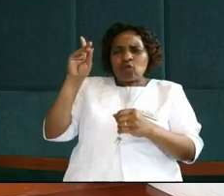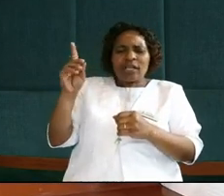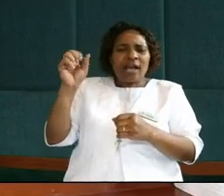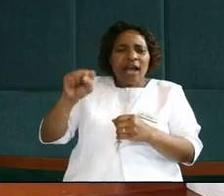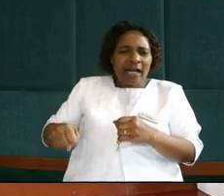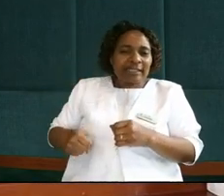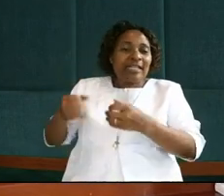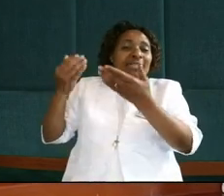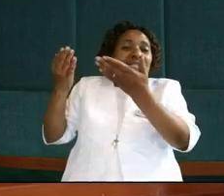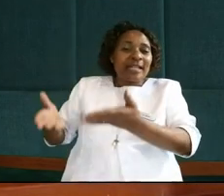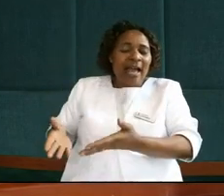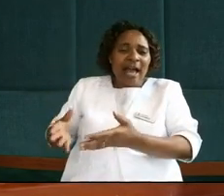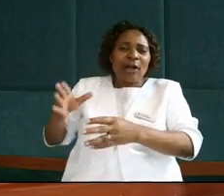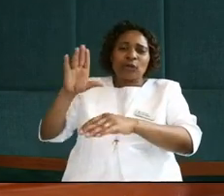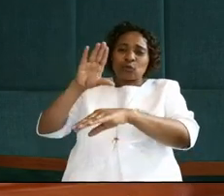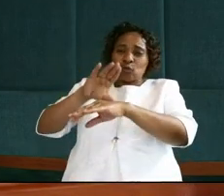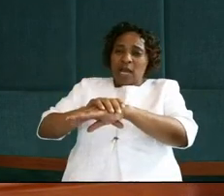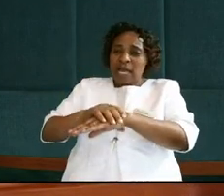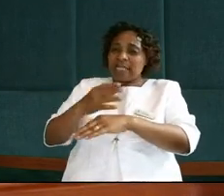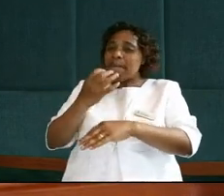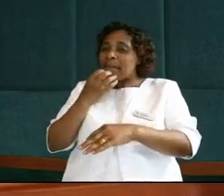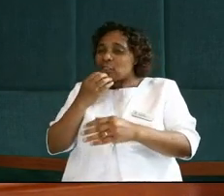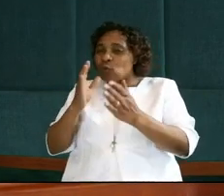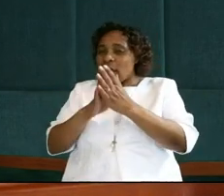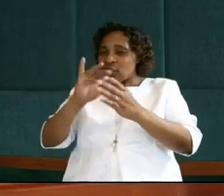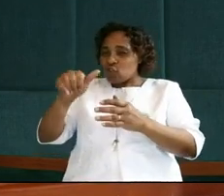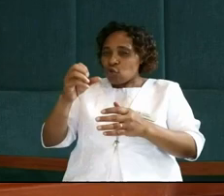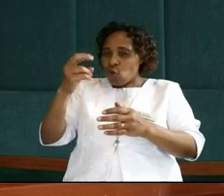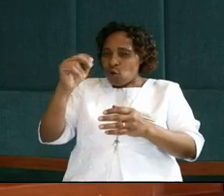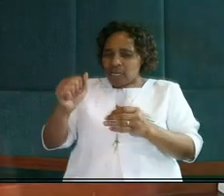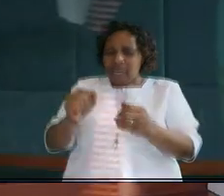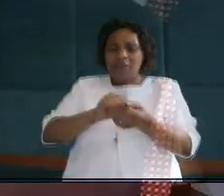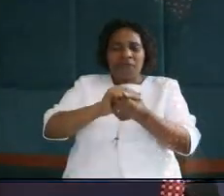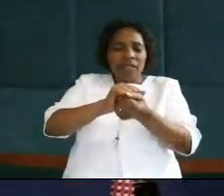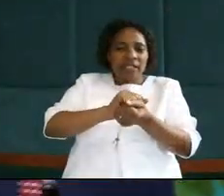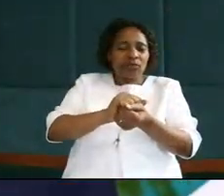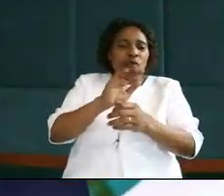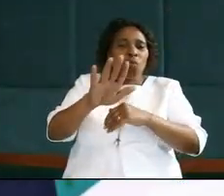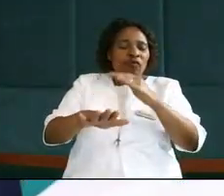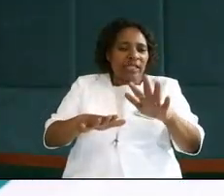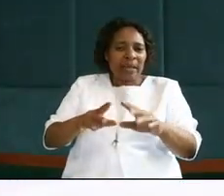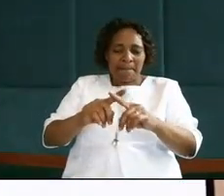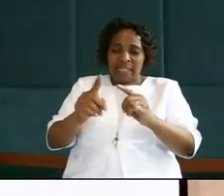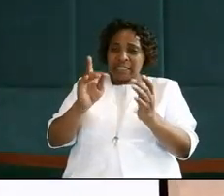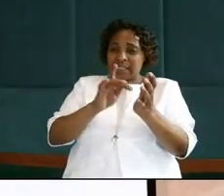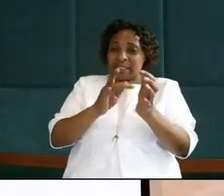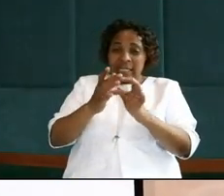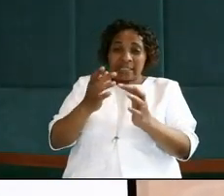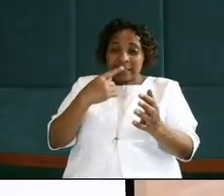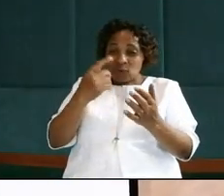legs there together with Matthew and John and Mark. His feet has been washed, but the Bible says before